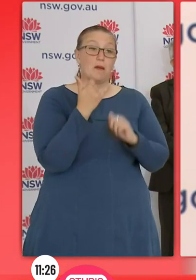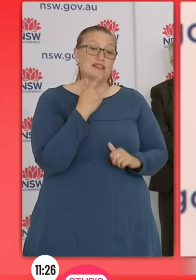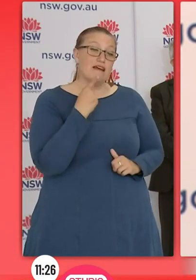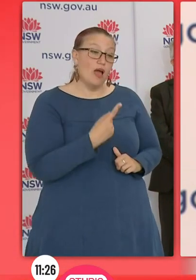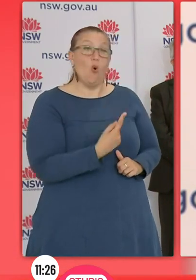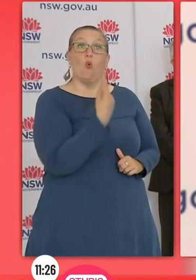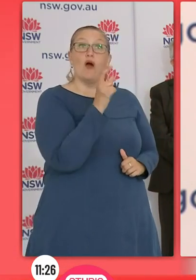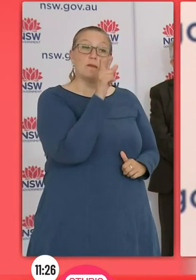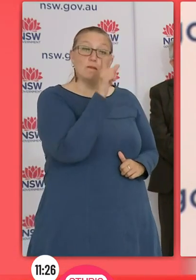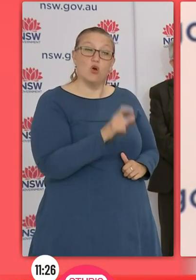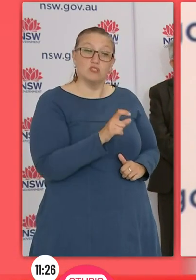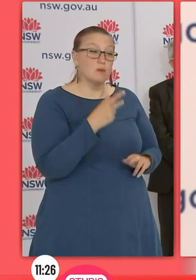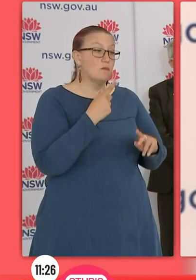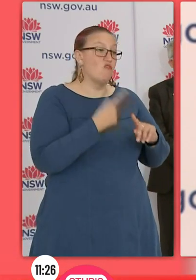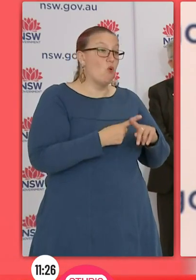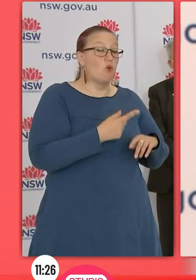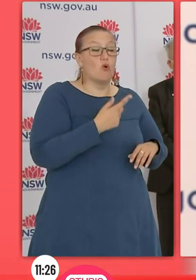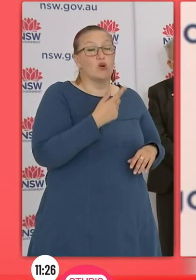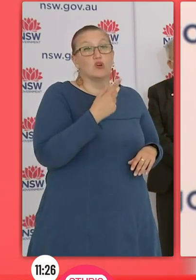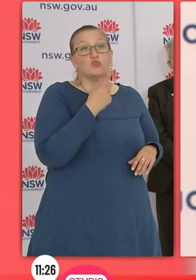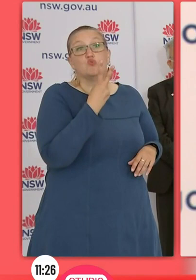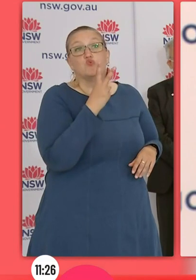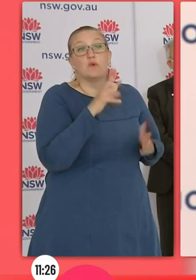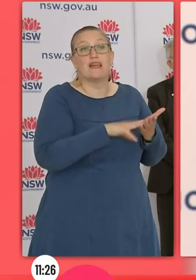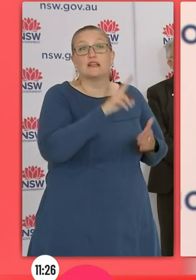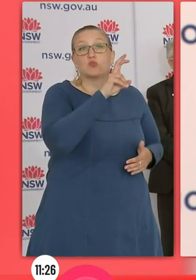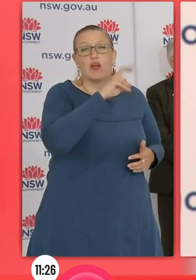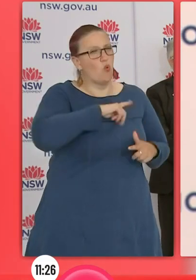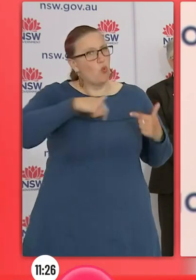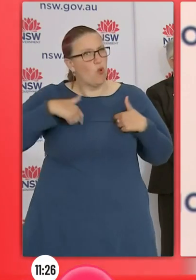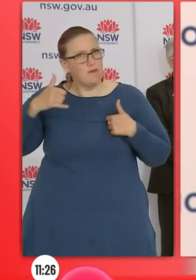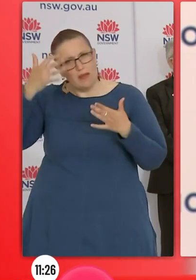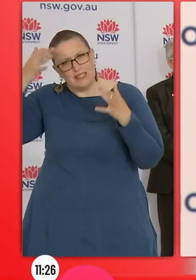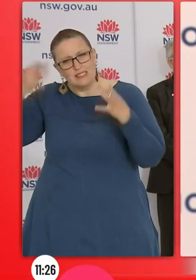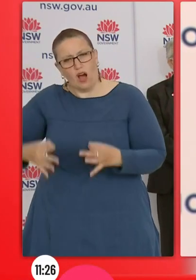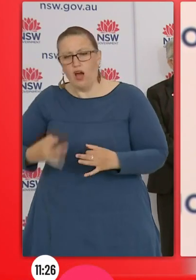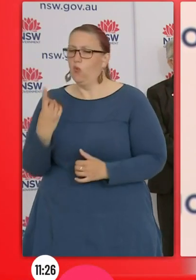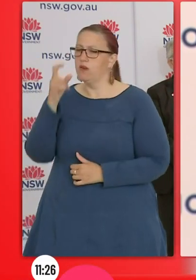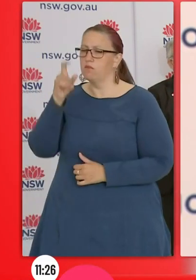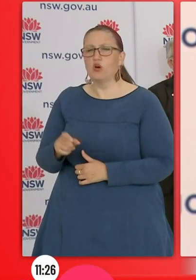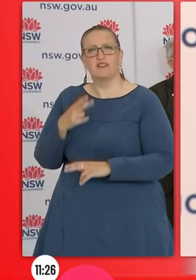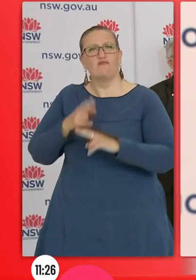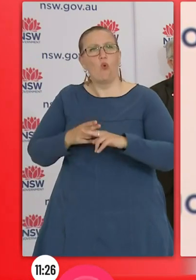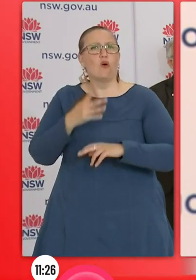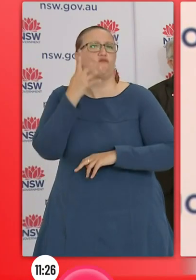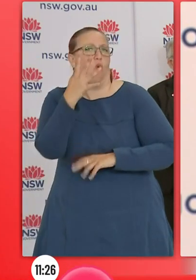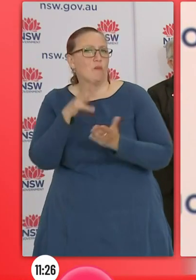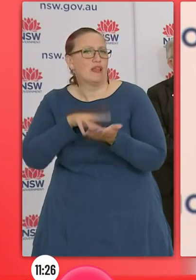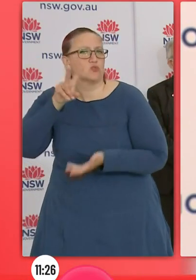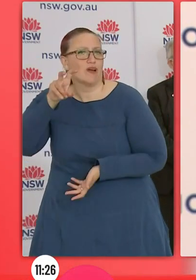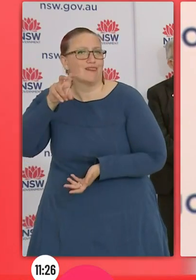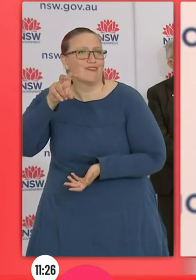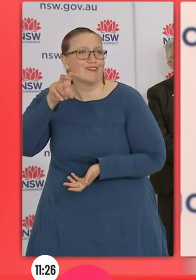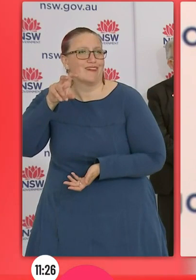In New South Wales, we might start with four square metre rules. So I put that on the table, that they're the type of issues that we'll consider closer to that time, and